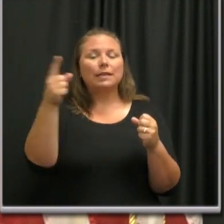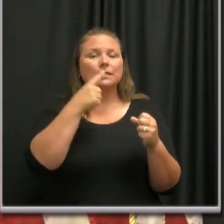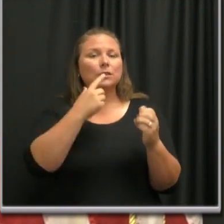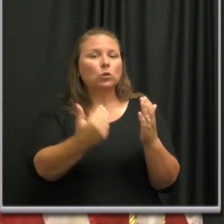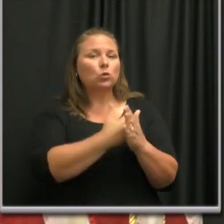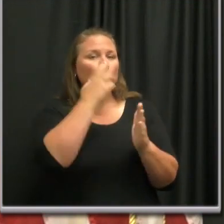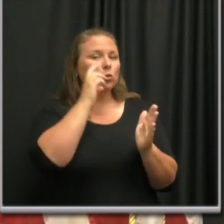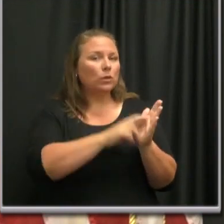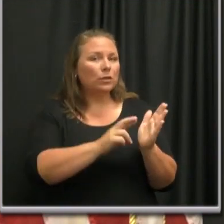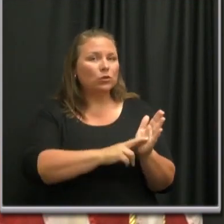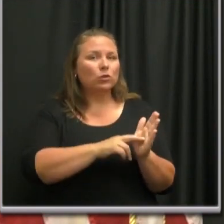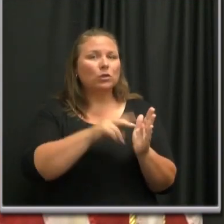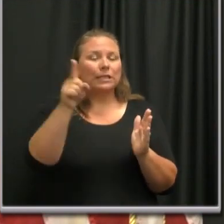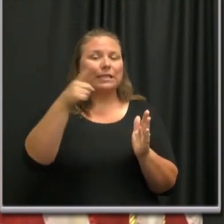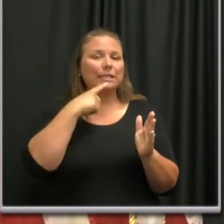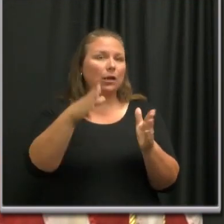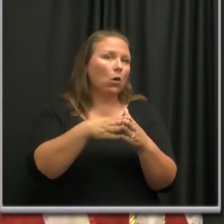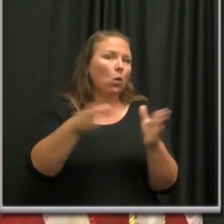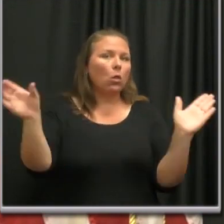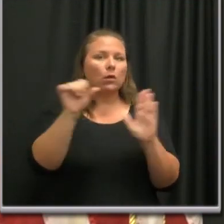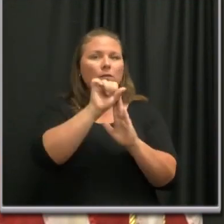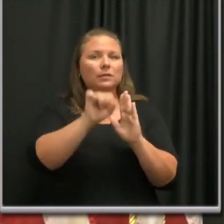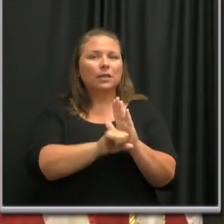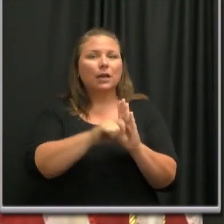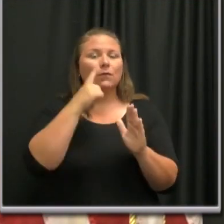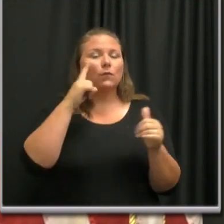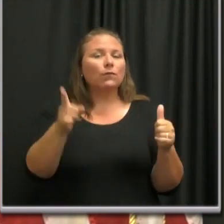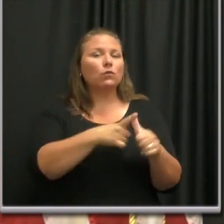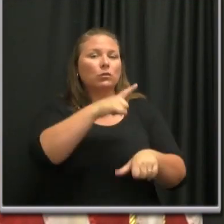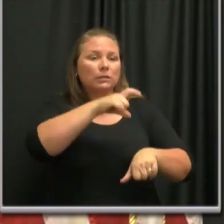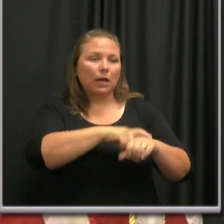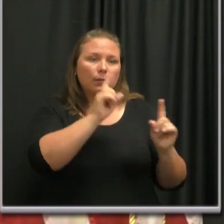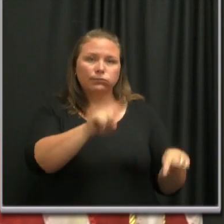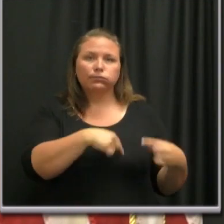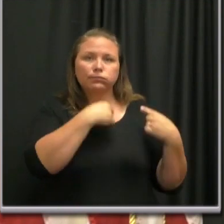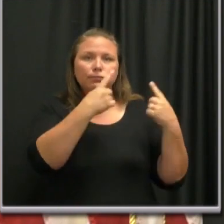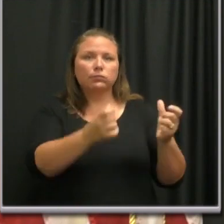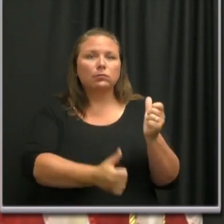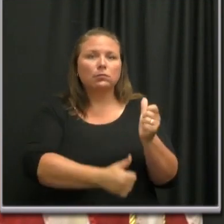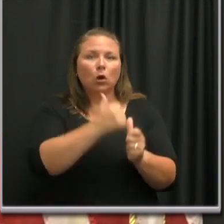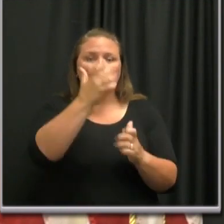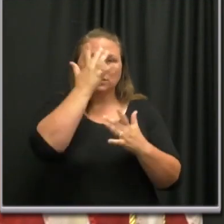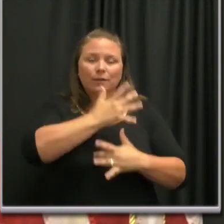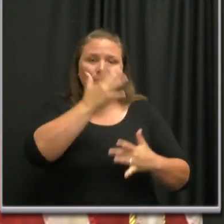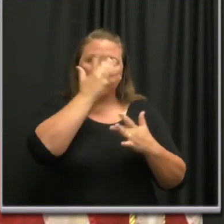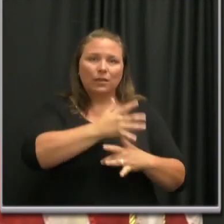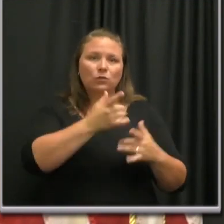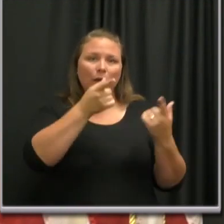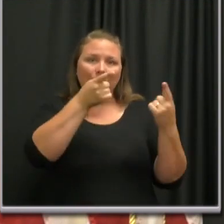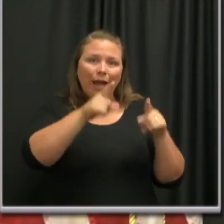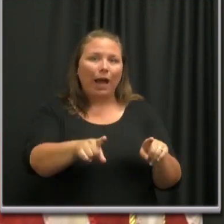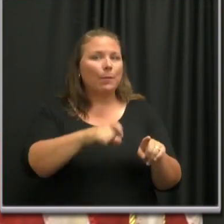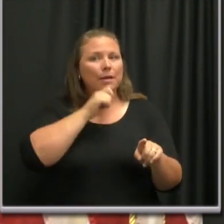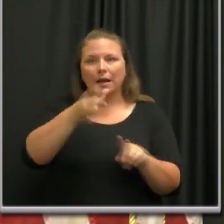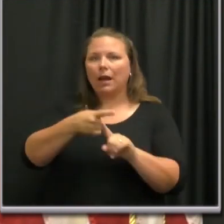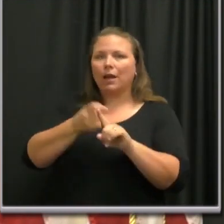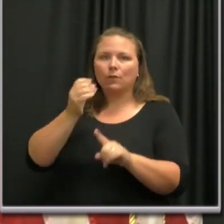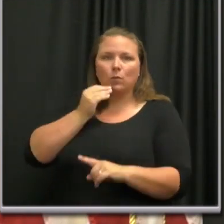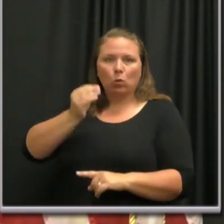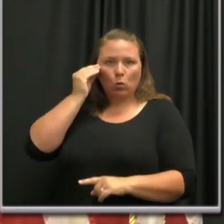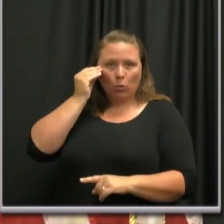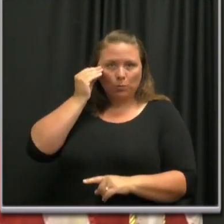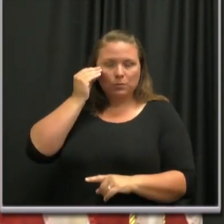statewide showed that for the first time, a majority of infections were actually coming not from household